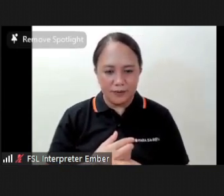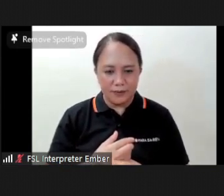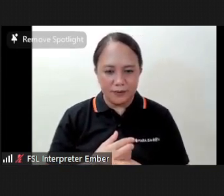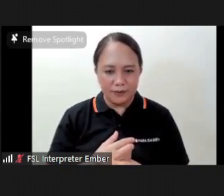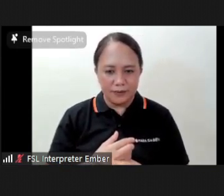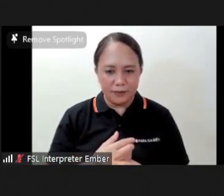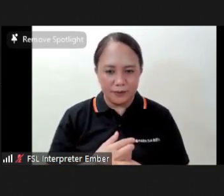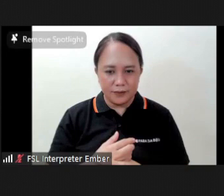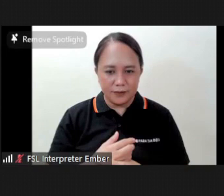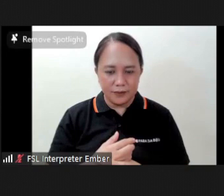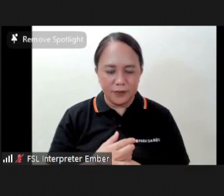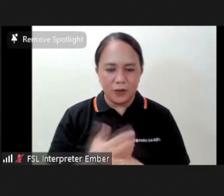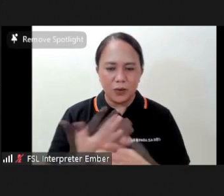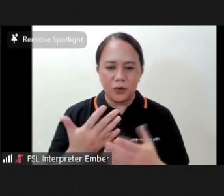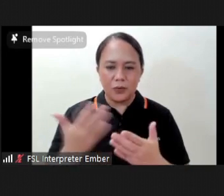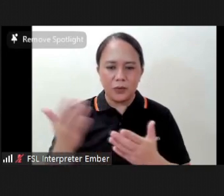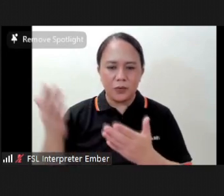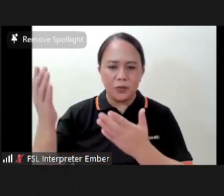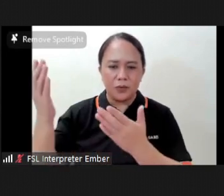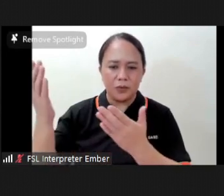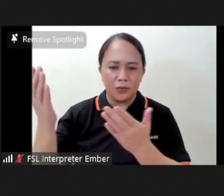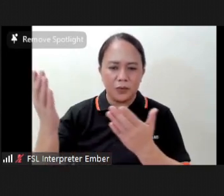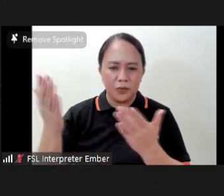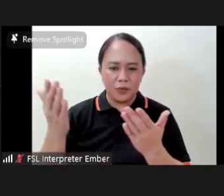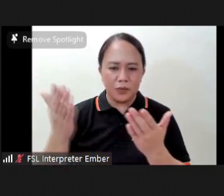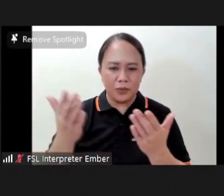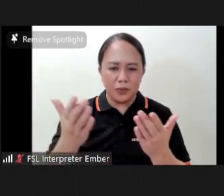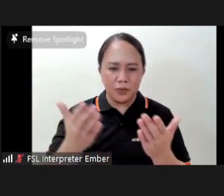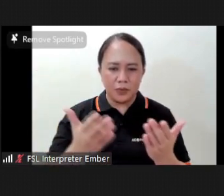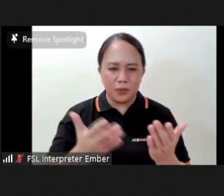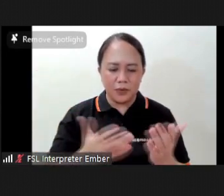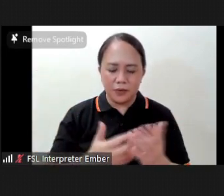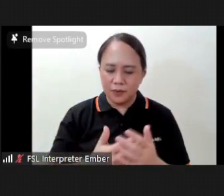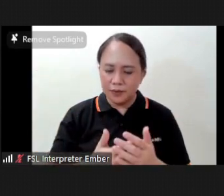you can just bring your attention back to your breathing